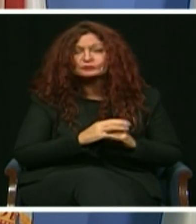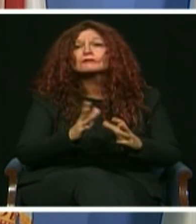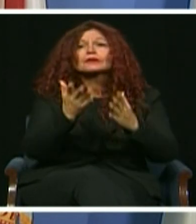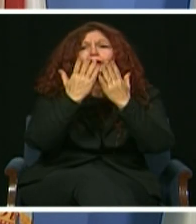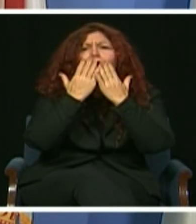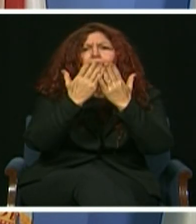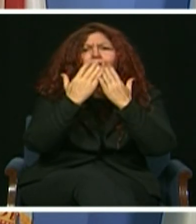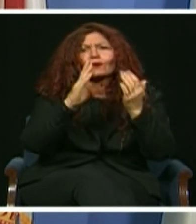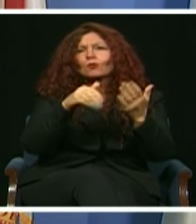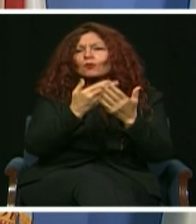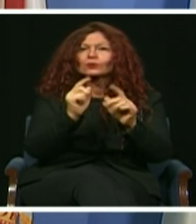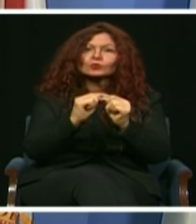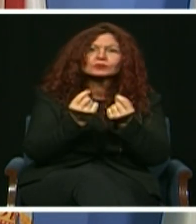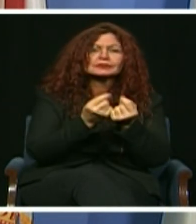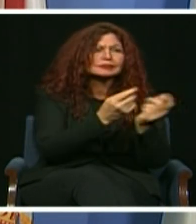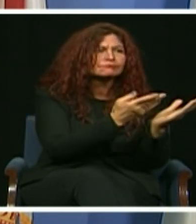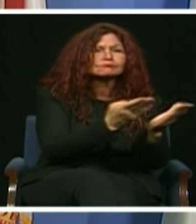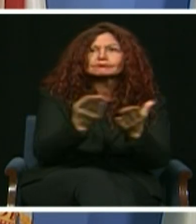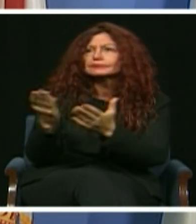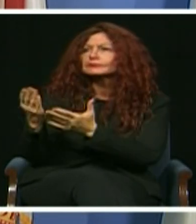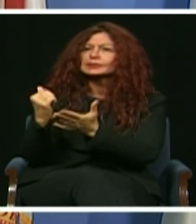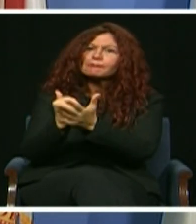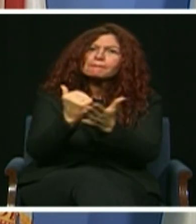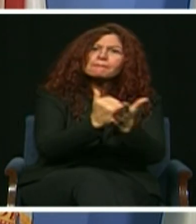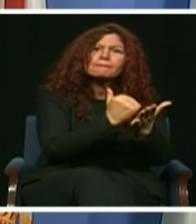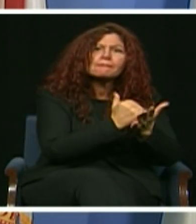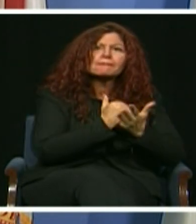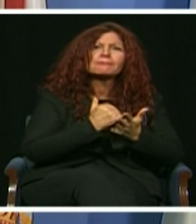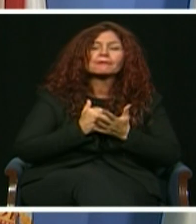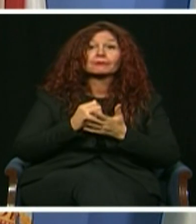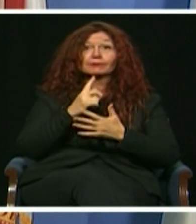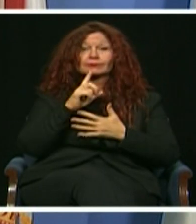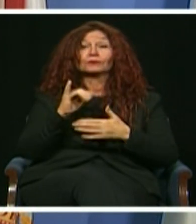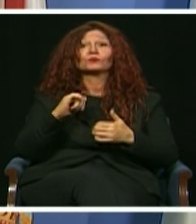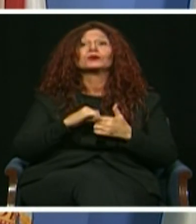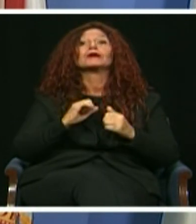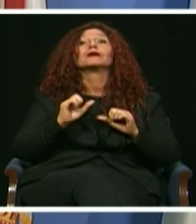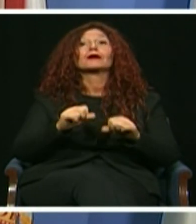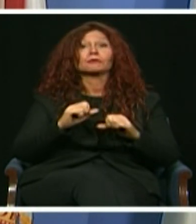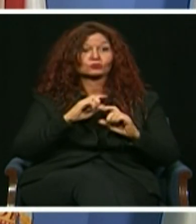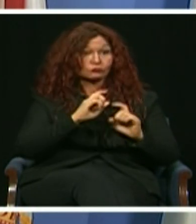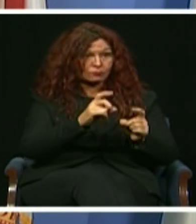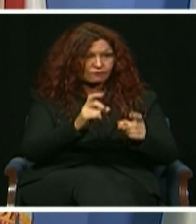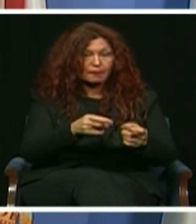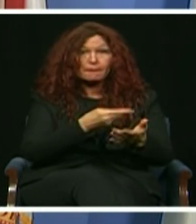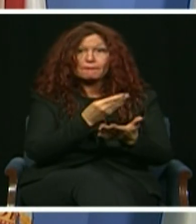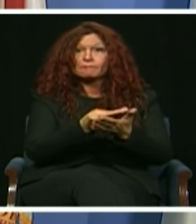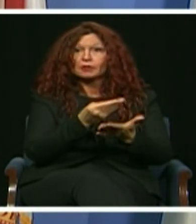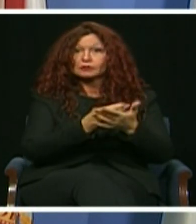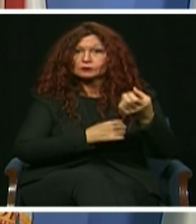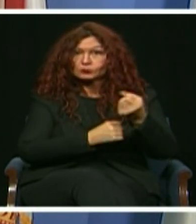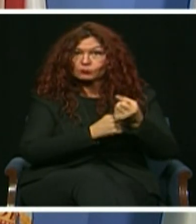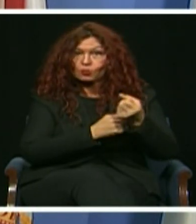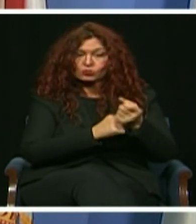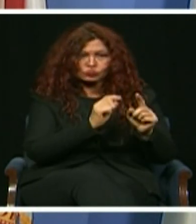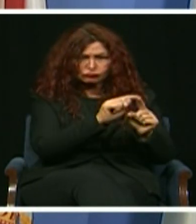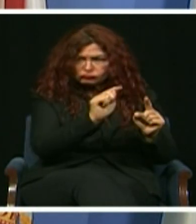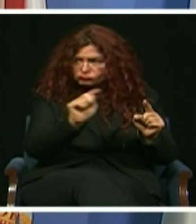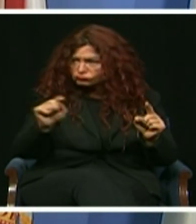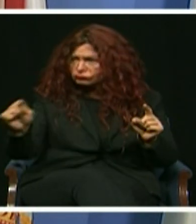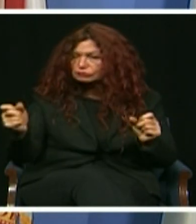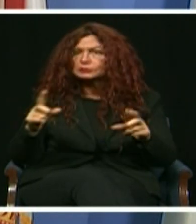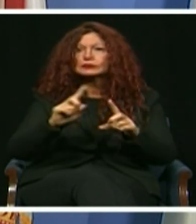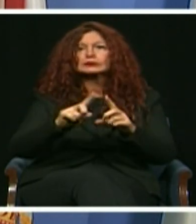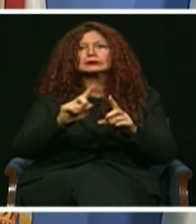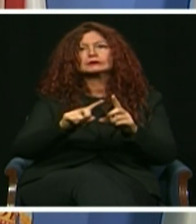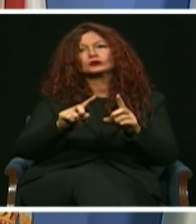Claudefelter, we provided advanced payments to 140 community-based organizations providing services during the peak of the